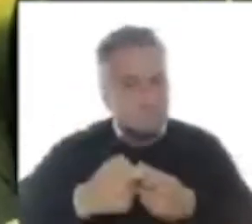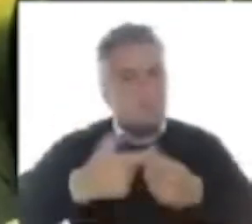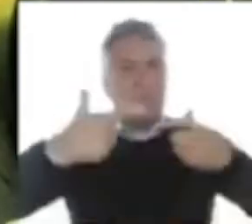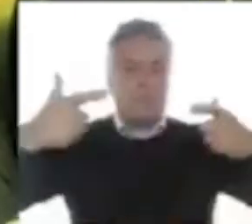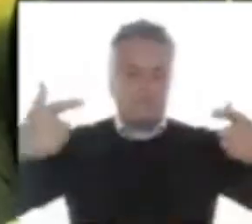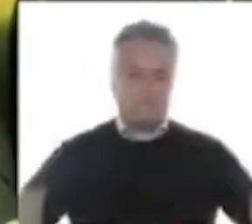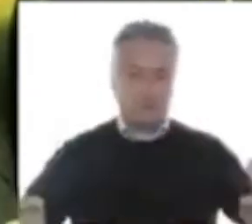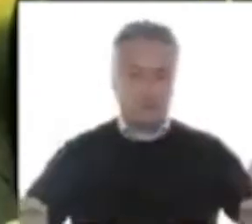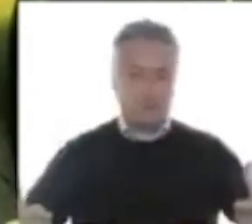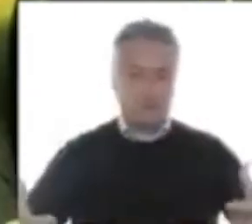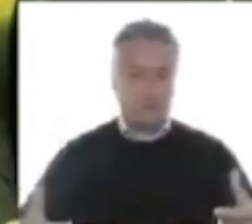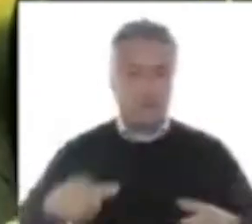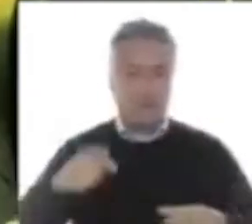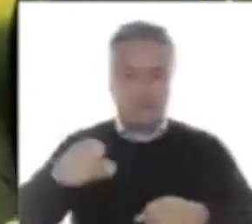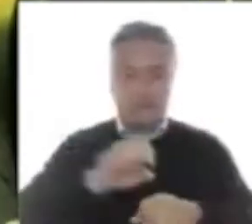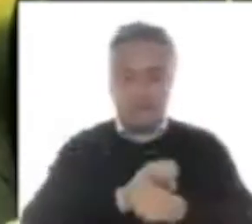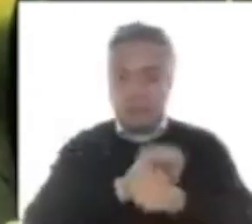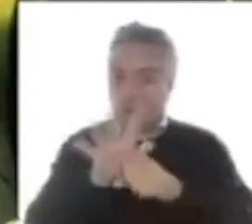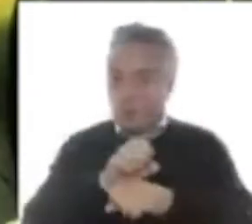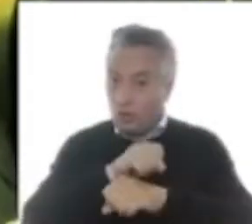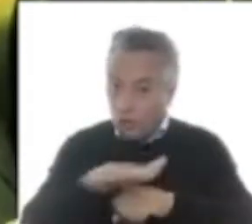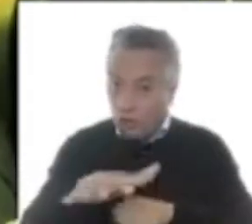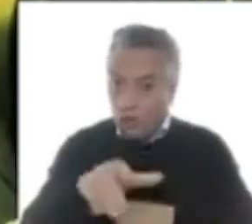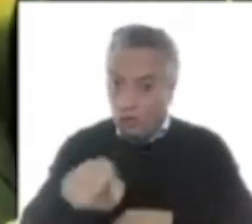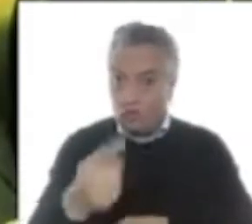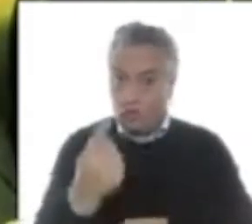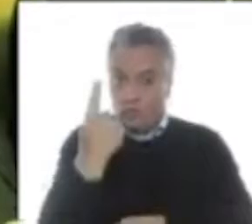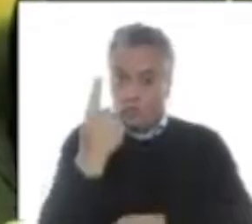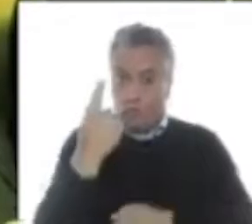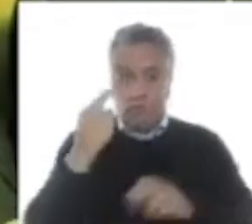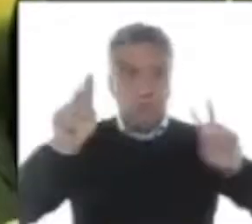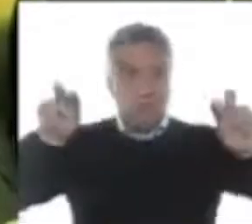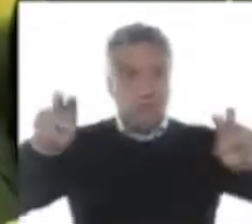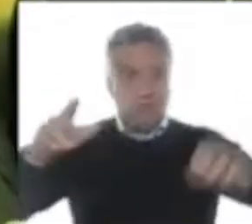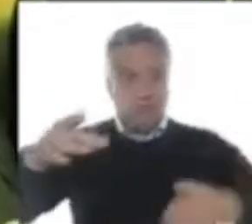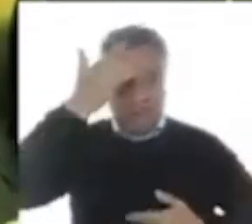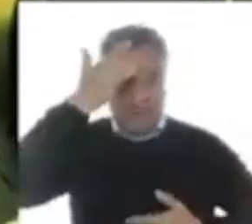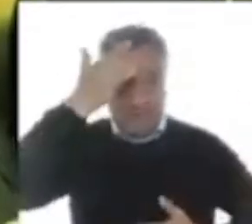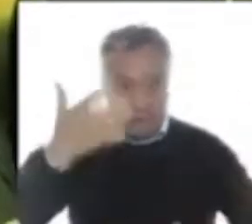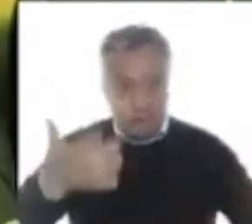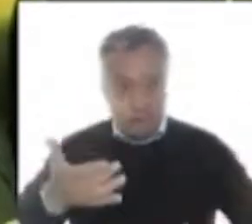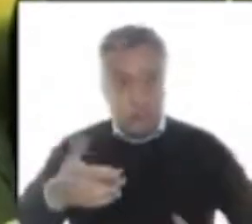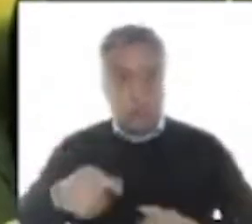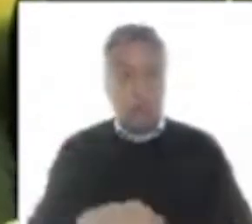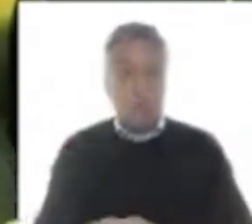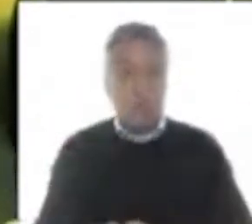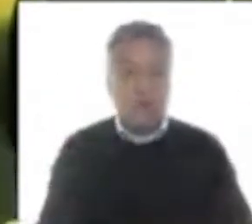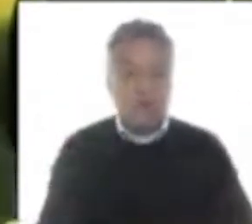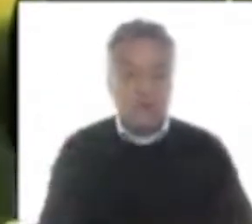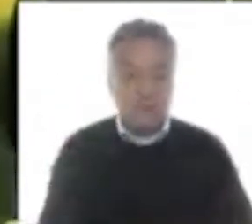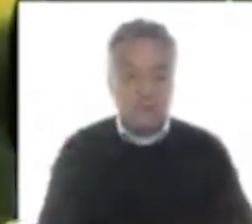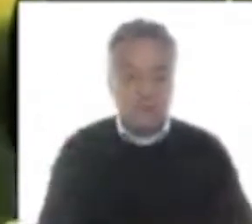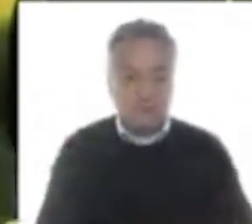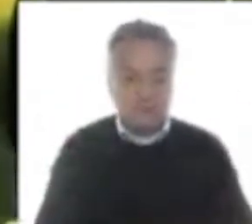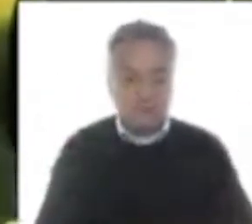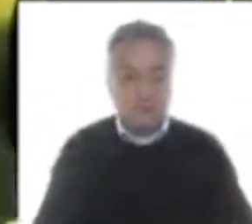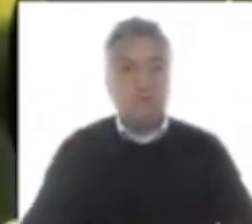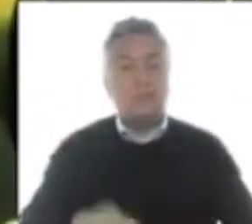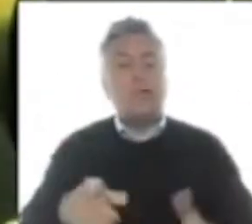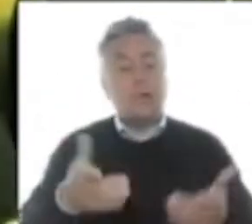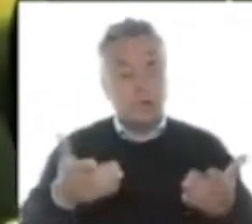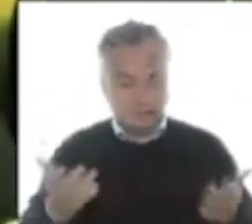a social issue and during covid a lot of social ministries were very very quiet and allowed it to become a health concern